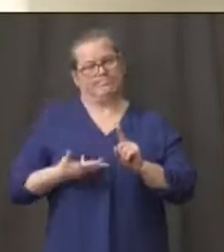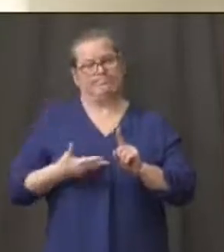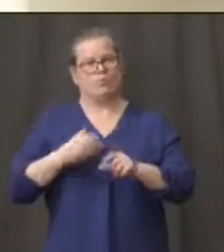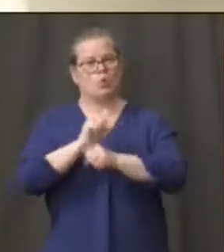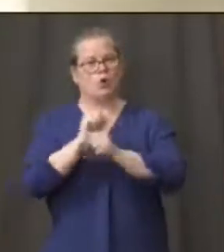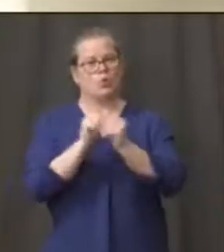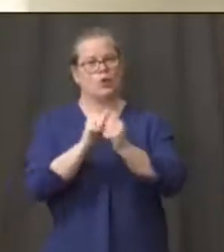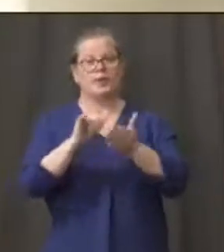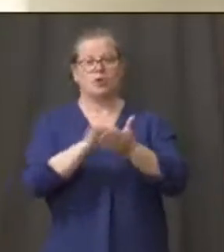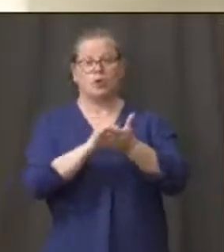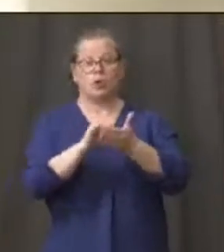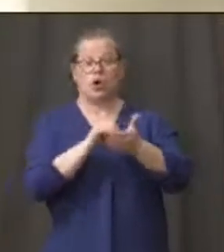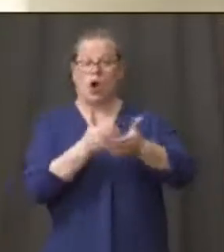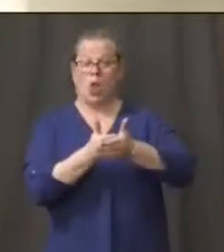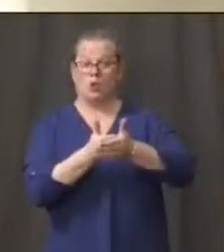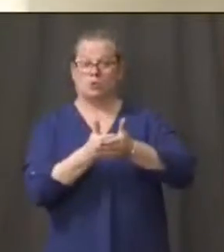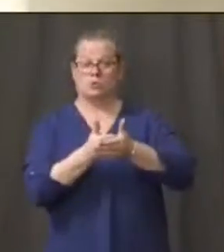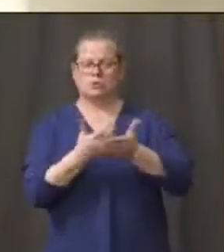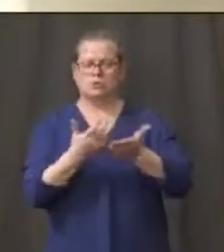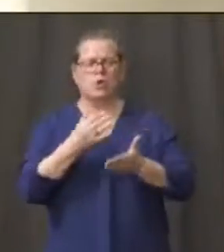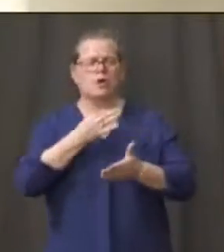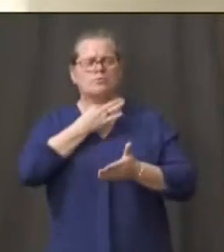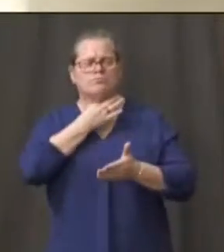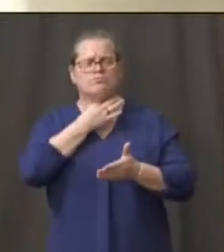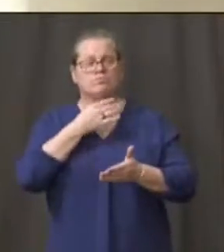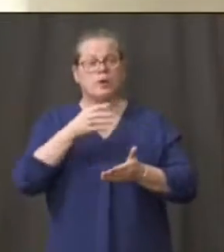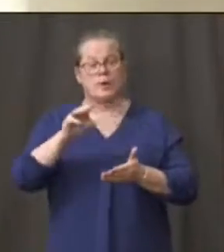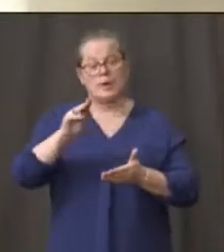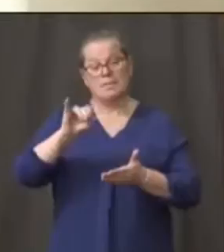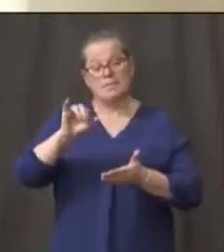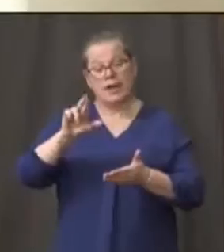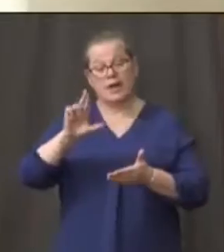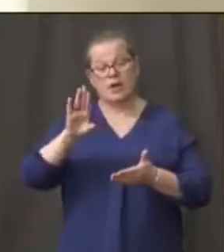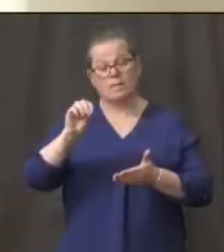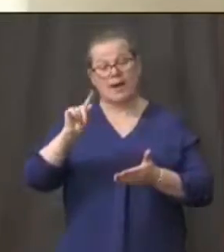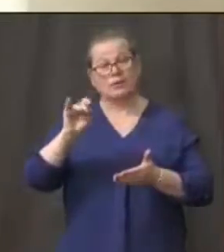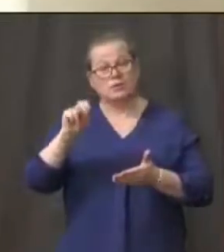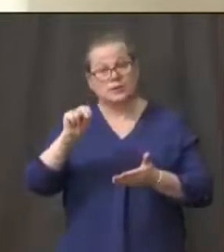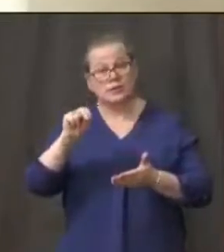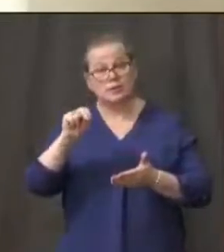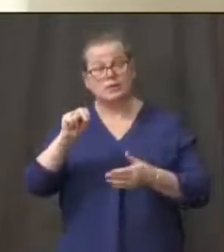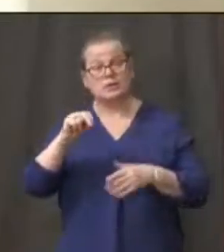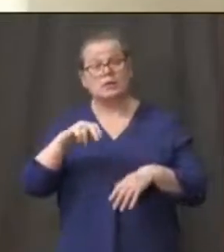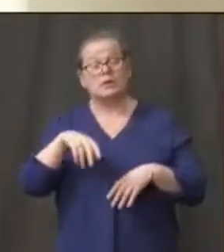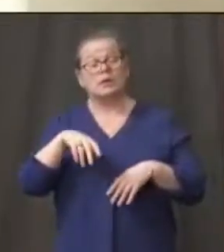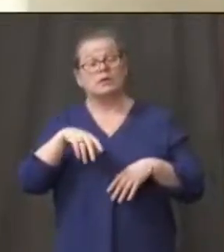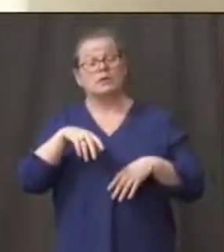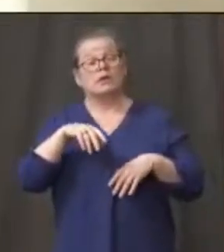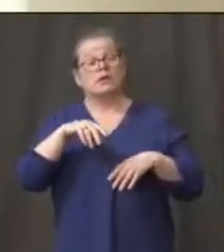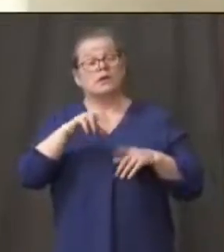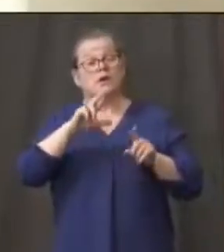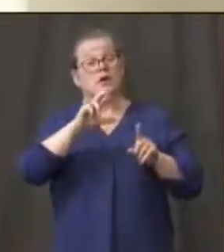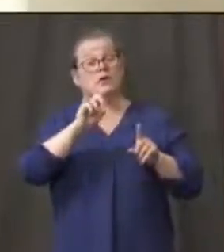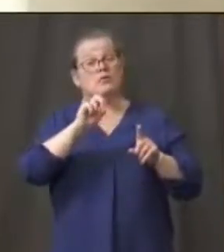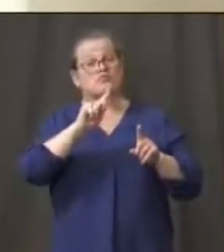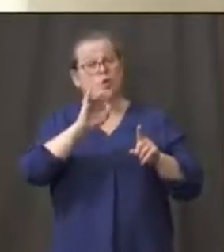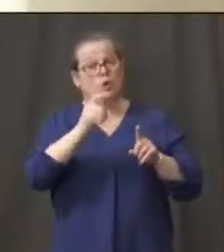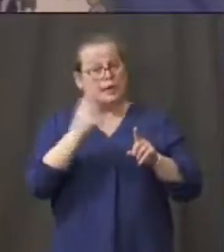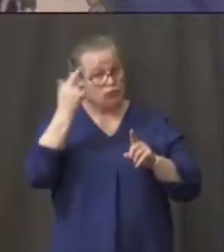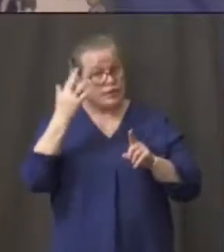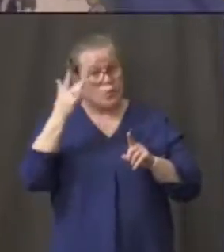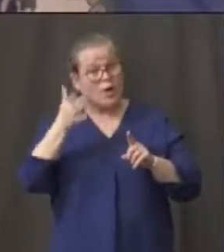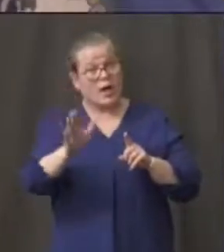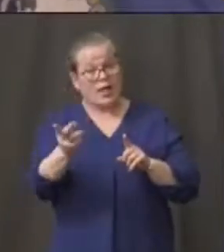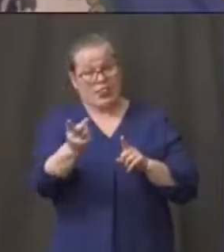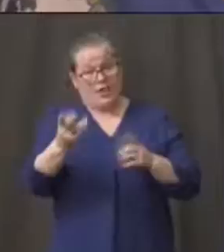is the presence of Mayors Boughton and Rilling meant to counter that? No, the presence